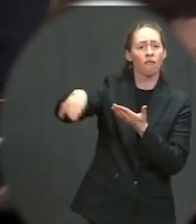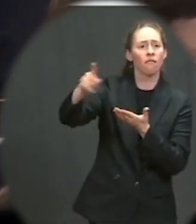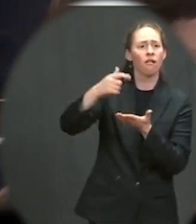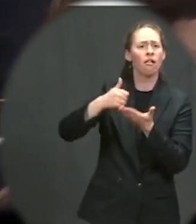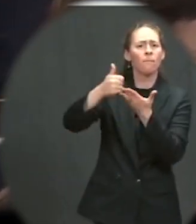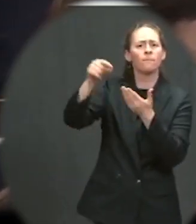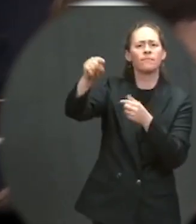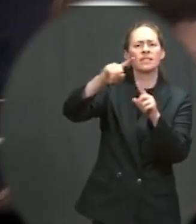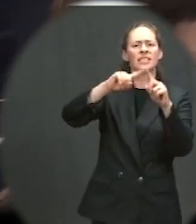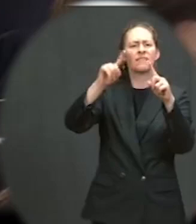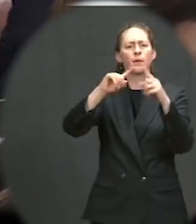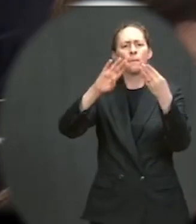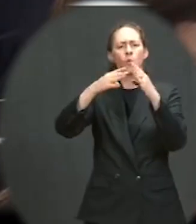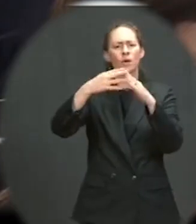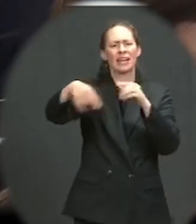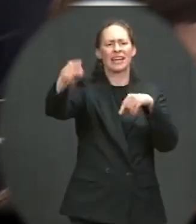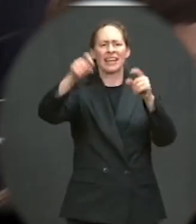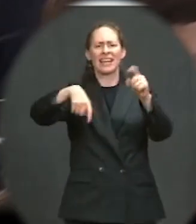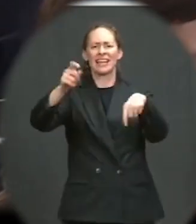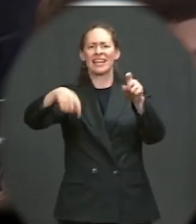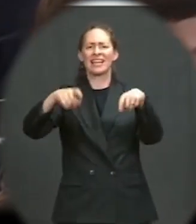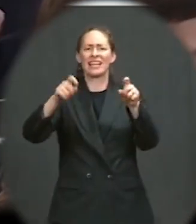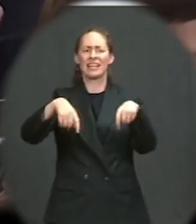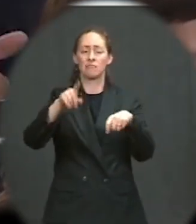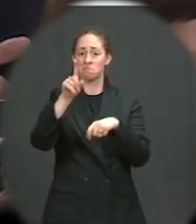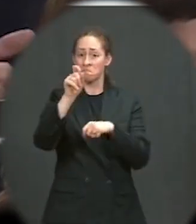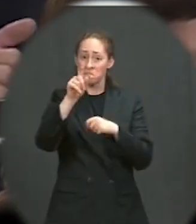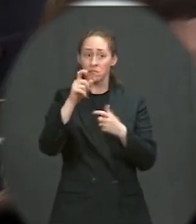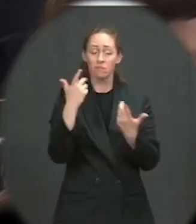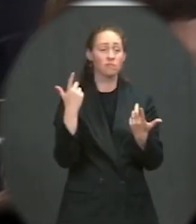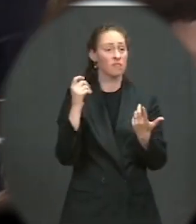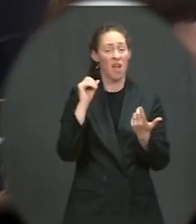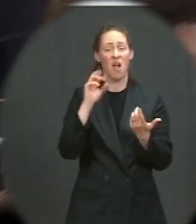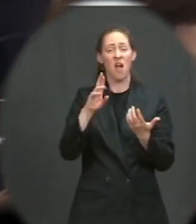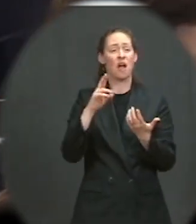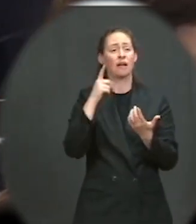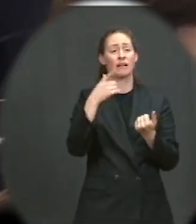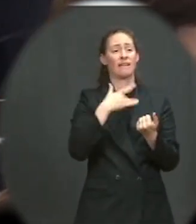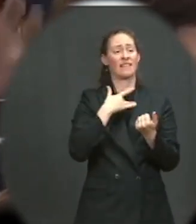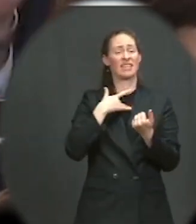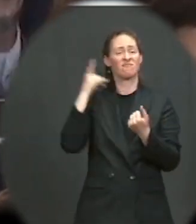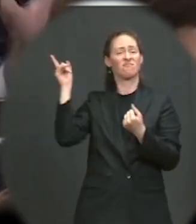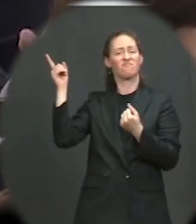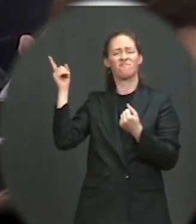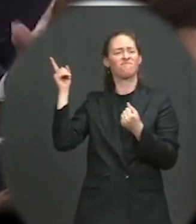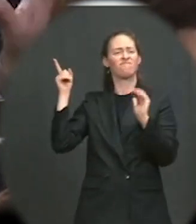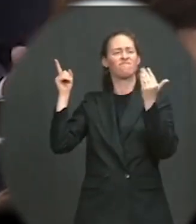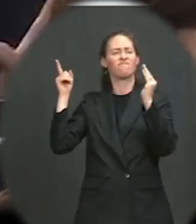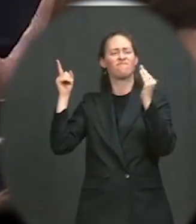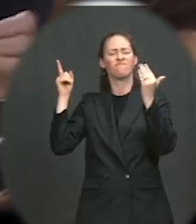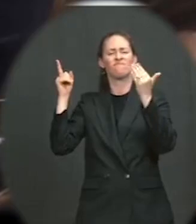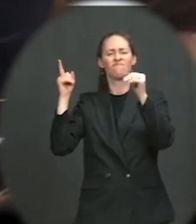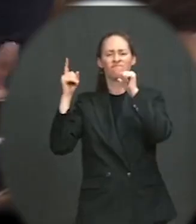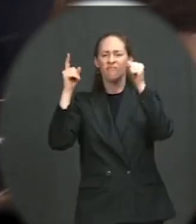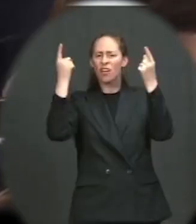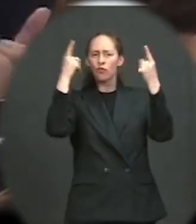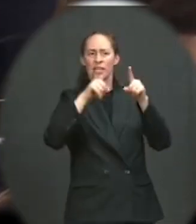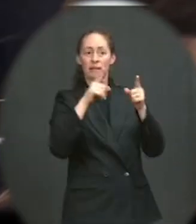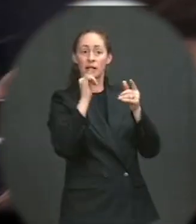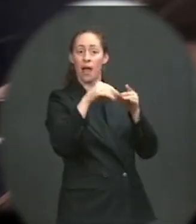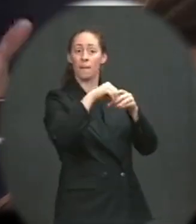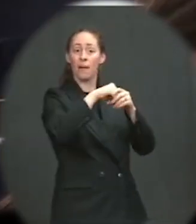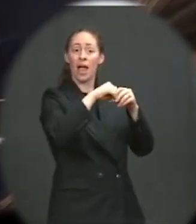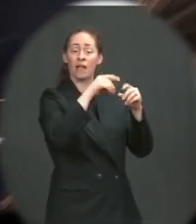largely opposed redirecting relief funds for infrastructure projects. There were some limited exceptions,